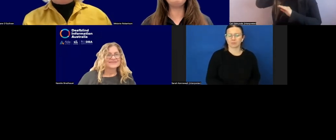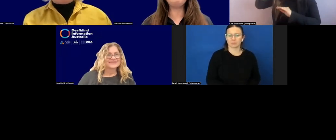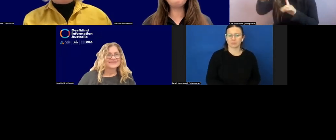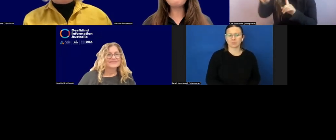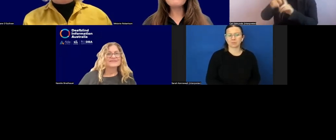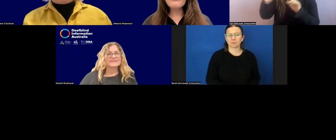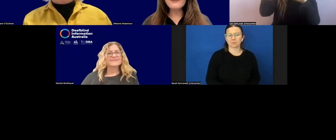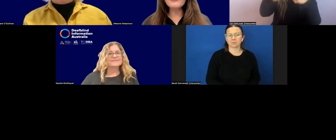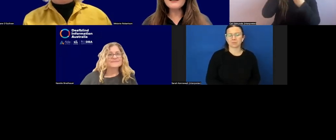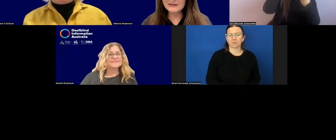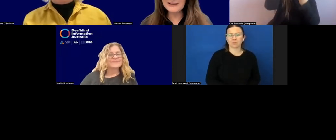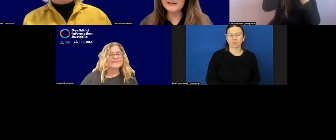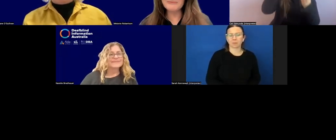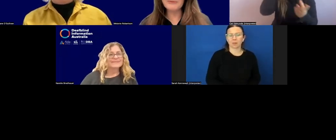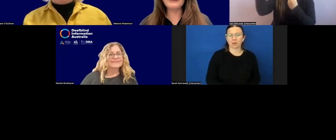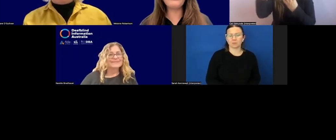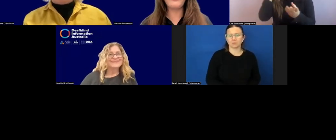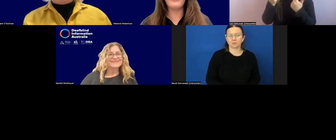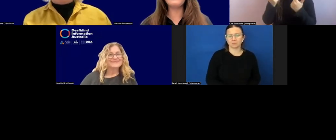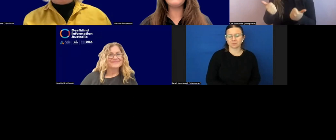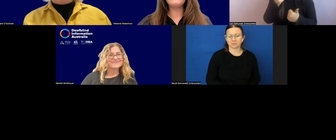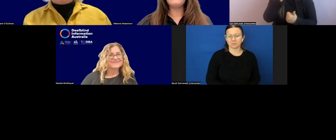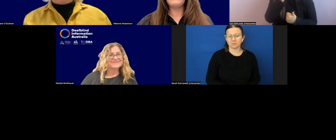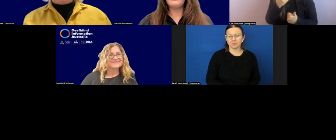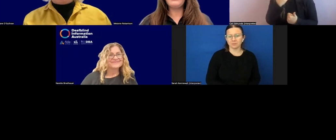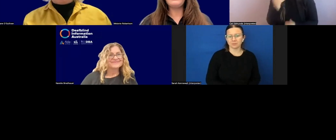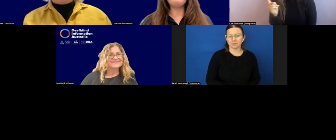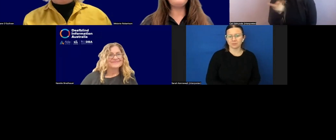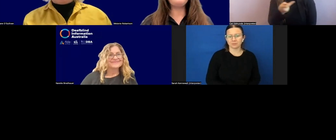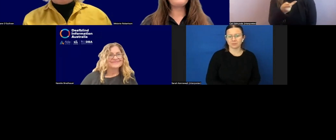team. So thank you both for that.